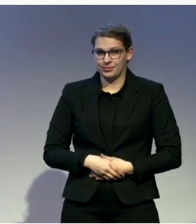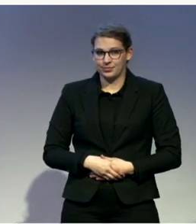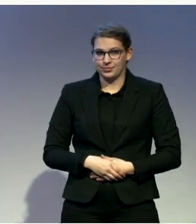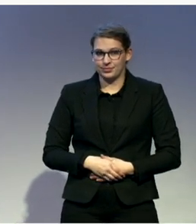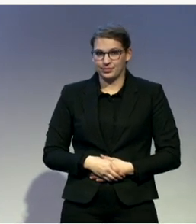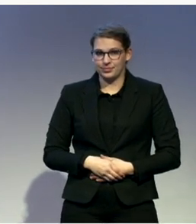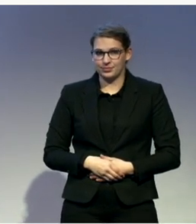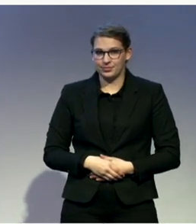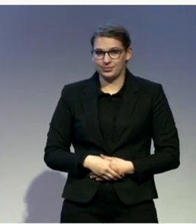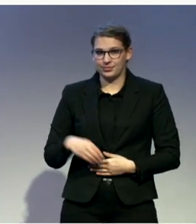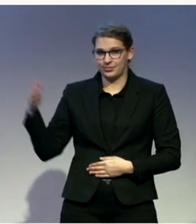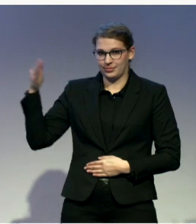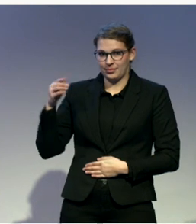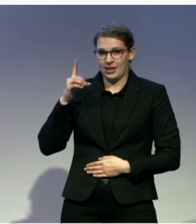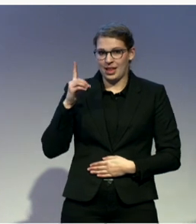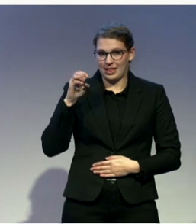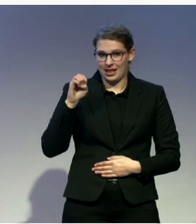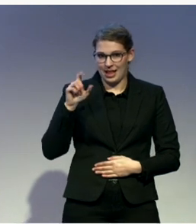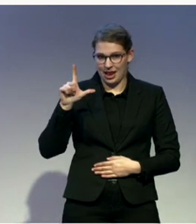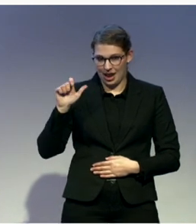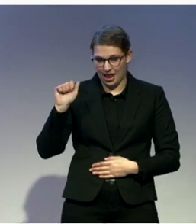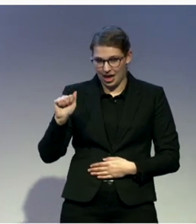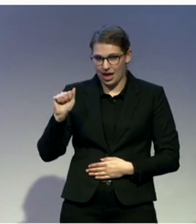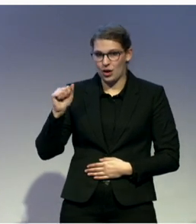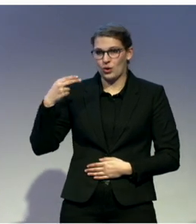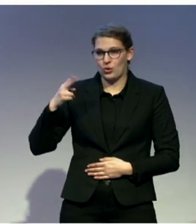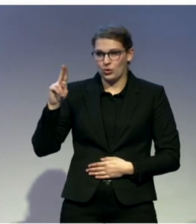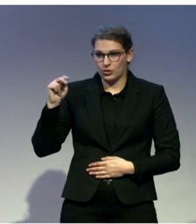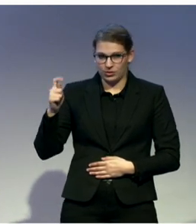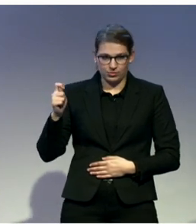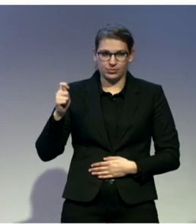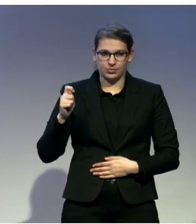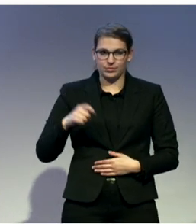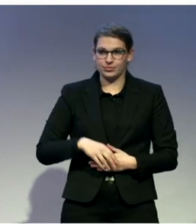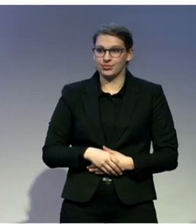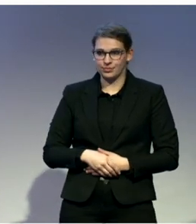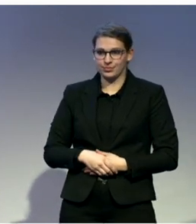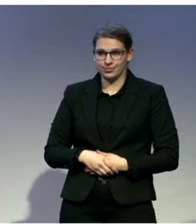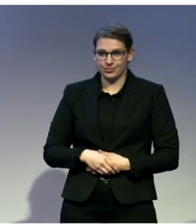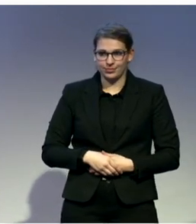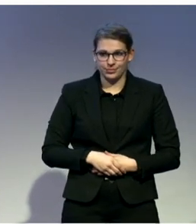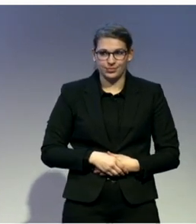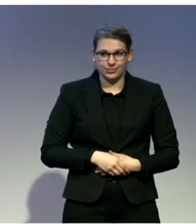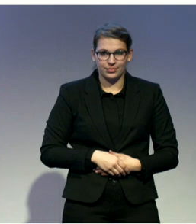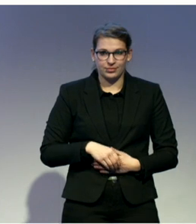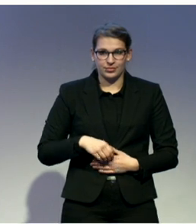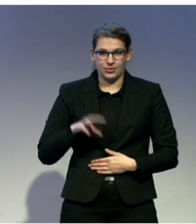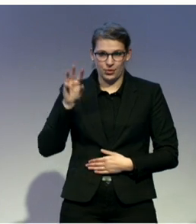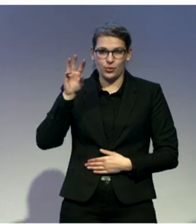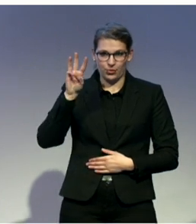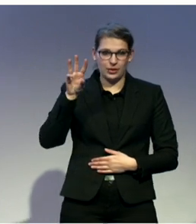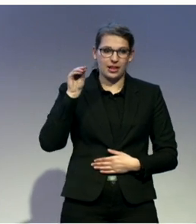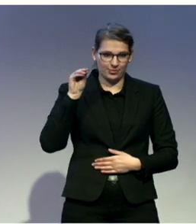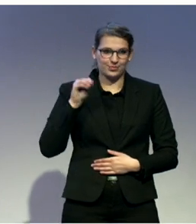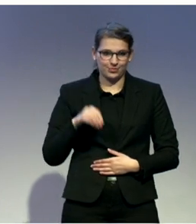Widgetel. Great. He specializes in the use and application of technology to create